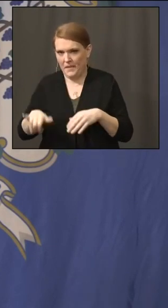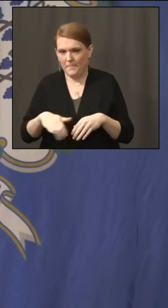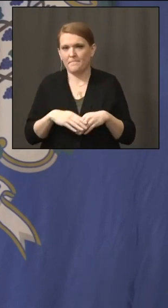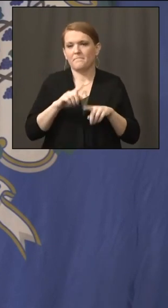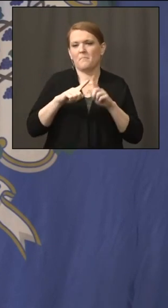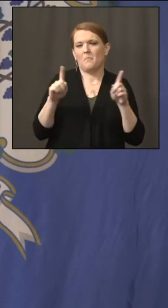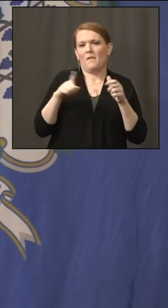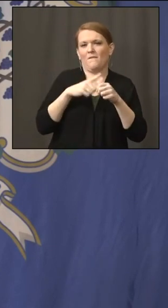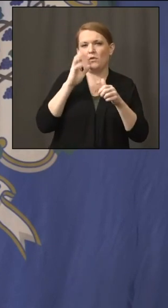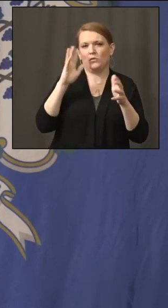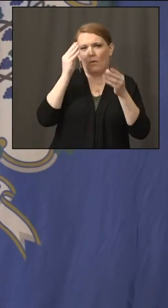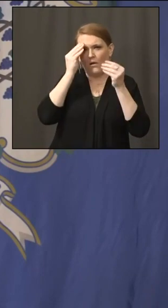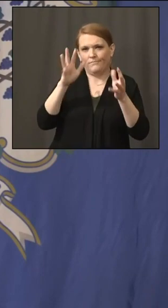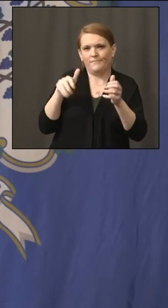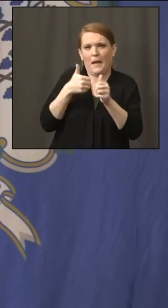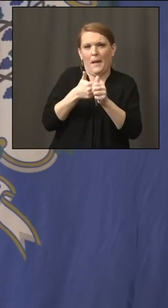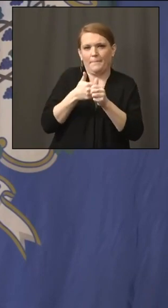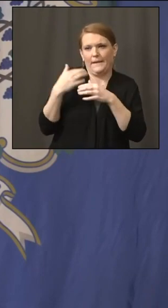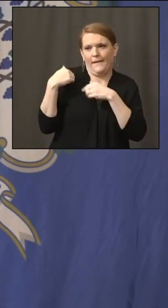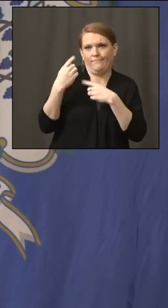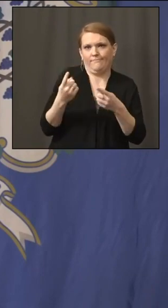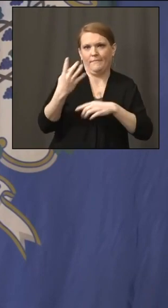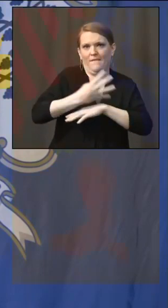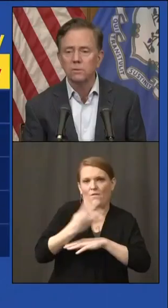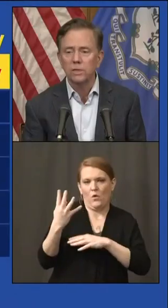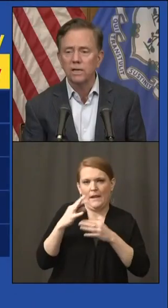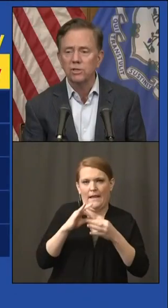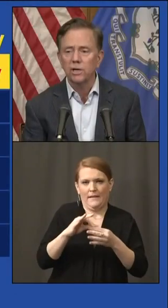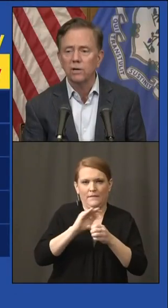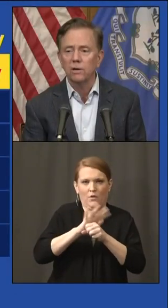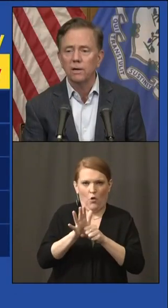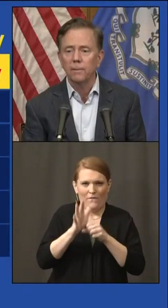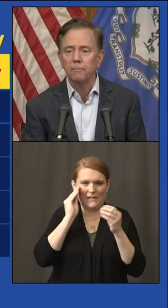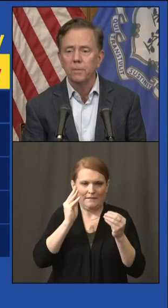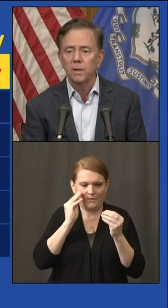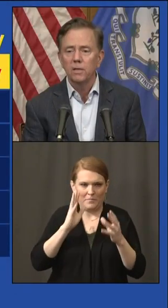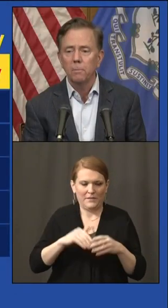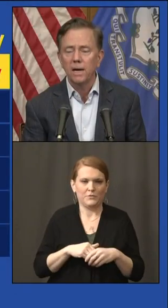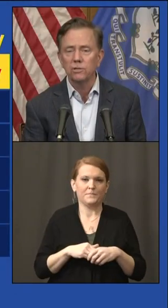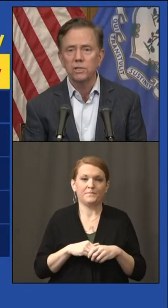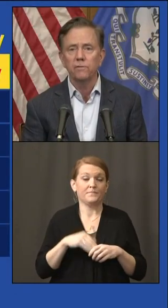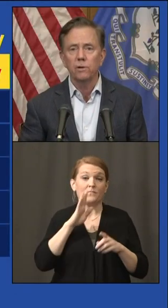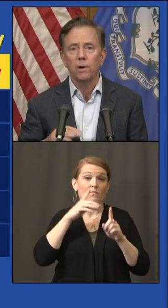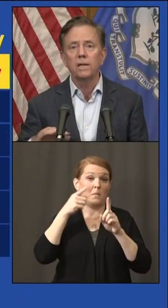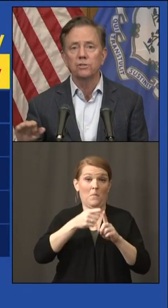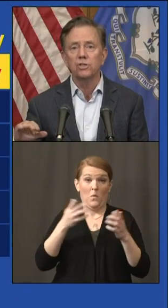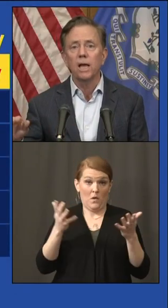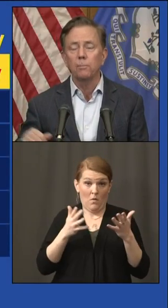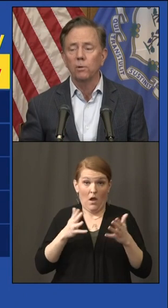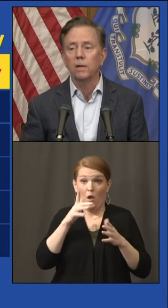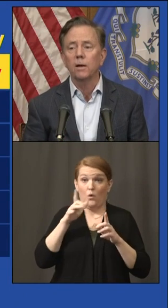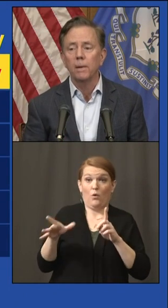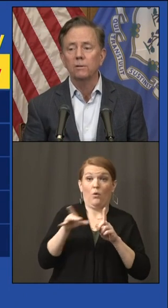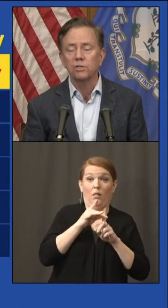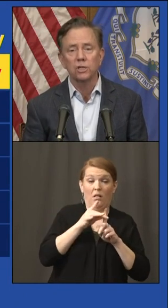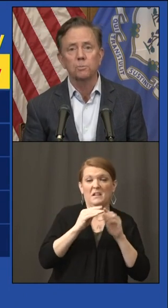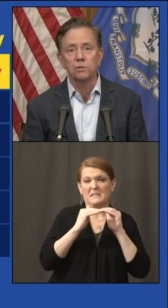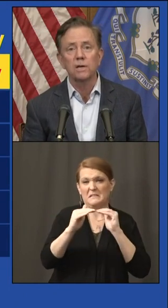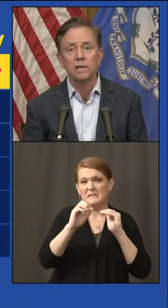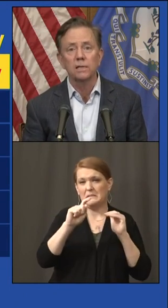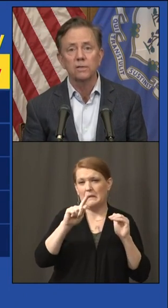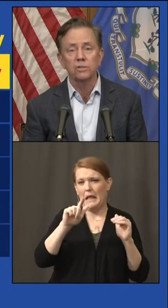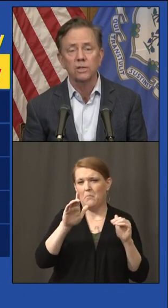information. I can jump to the chase here. The positivity rate is stable at about